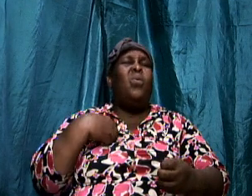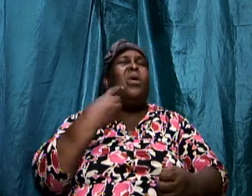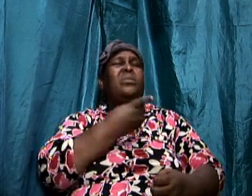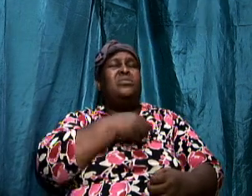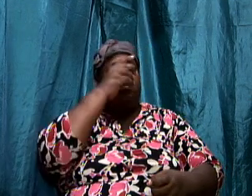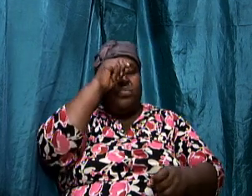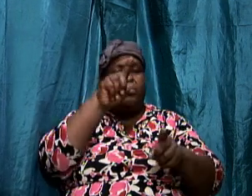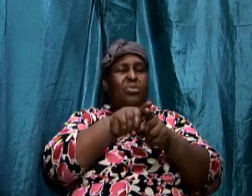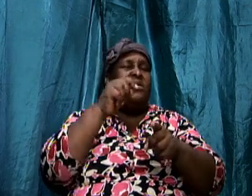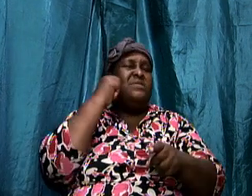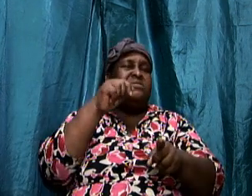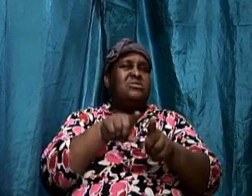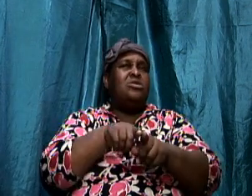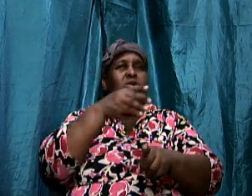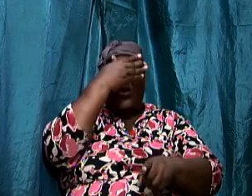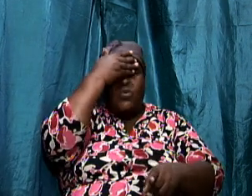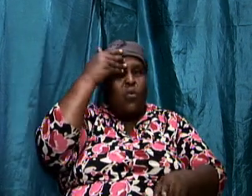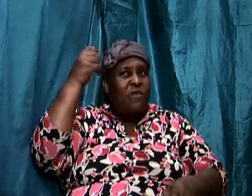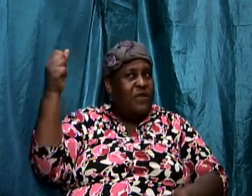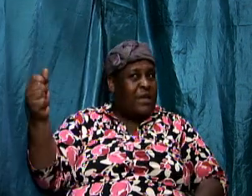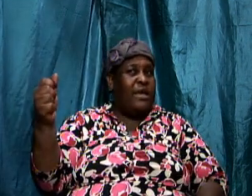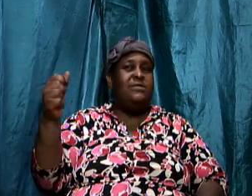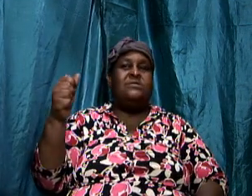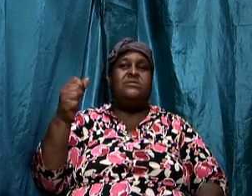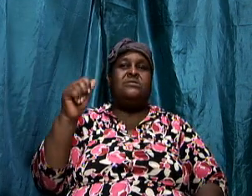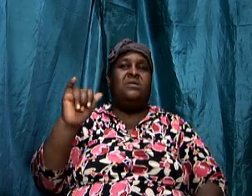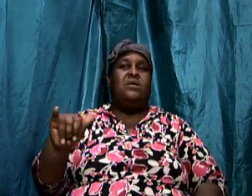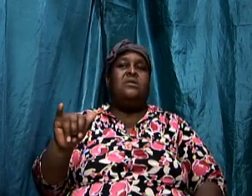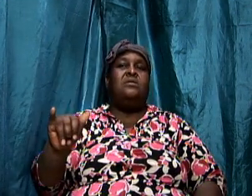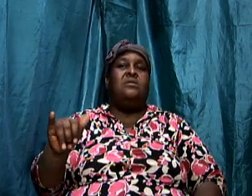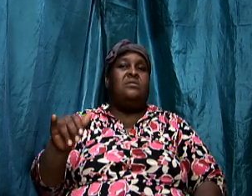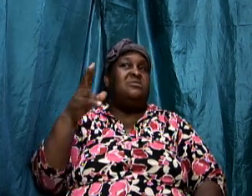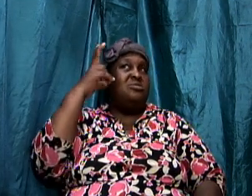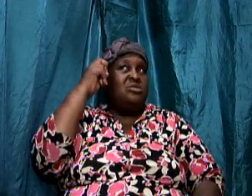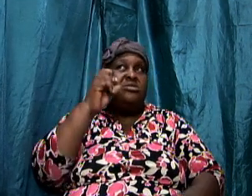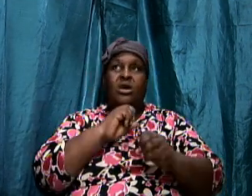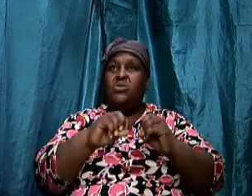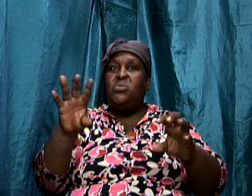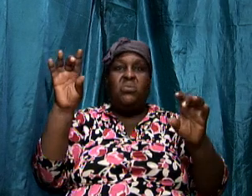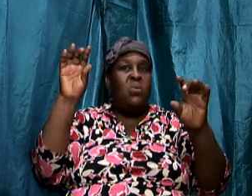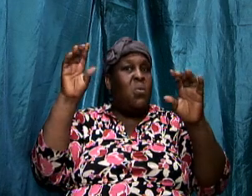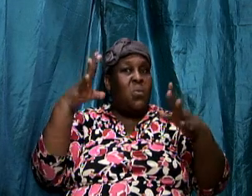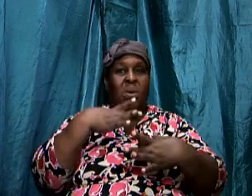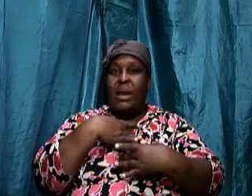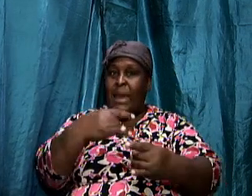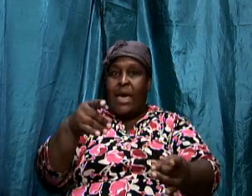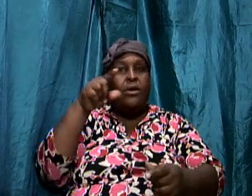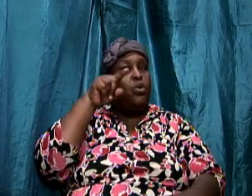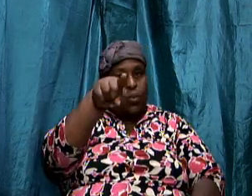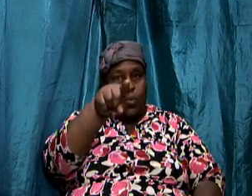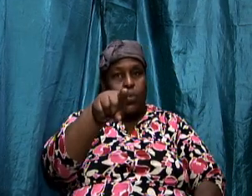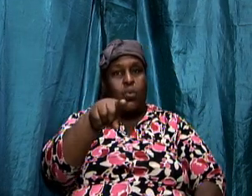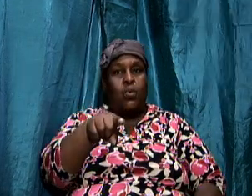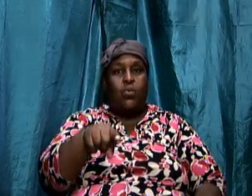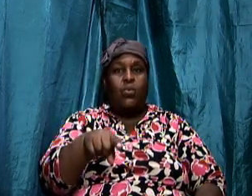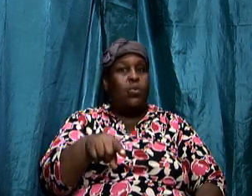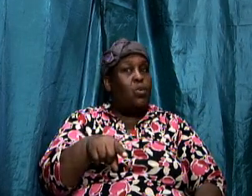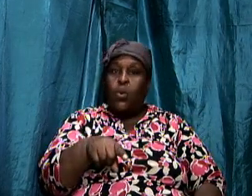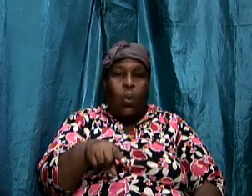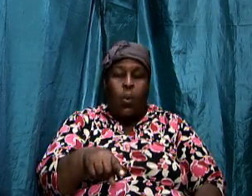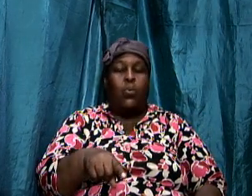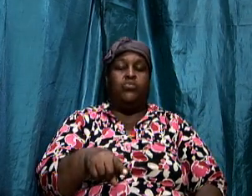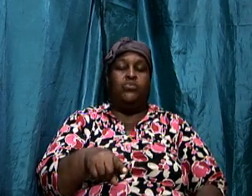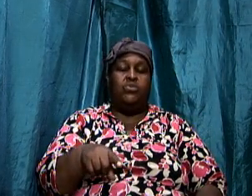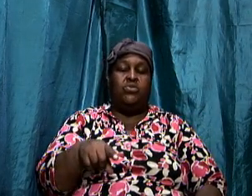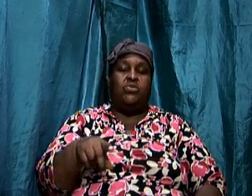not to forget that satan don't like nothing about you satan don't like anything about any one of us in